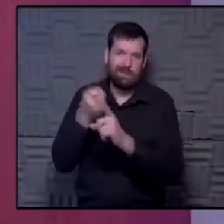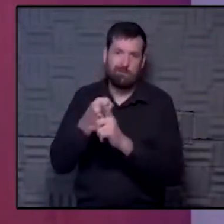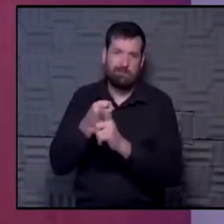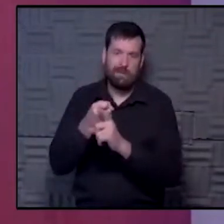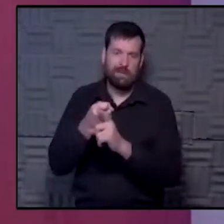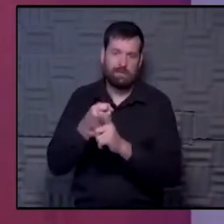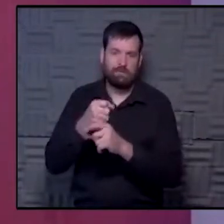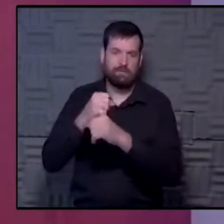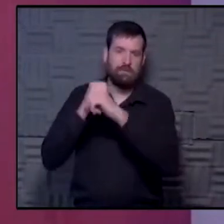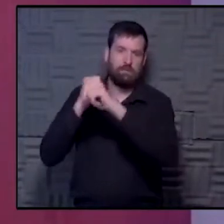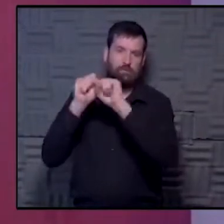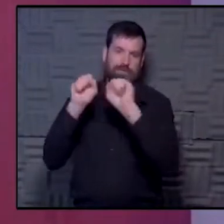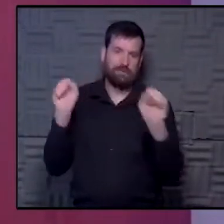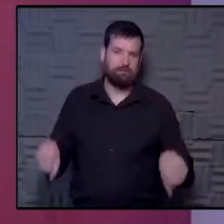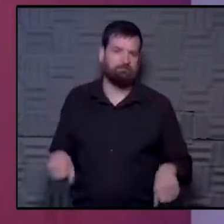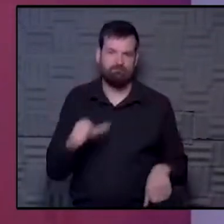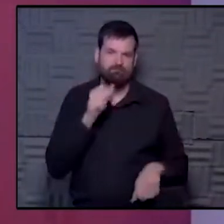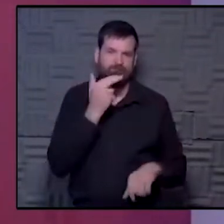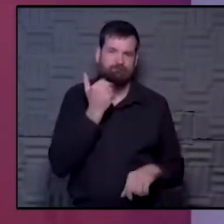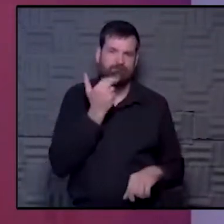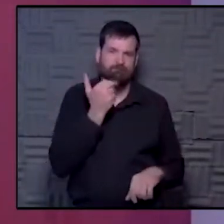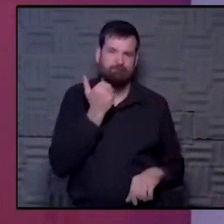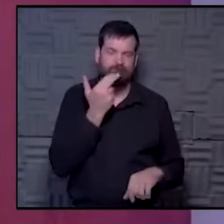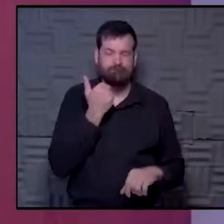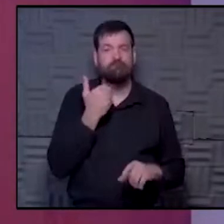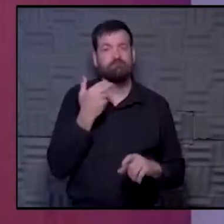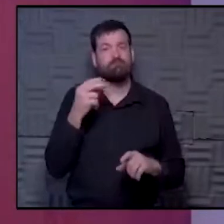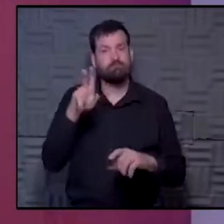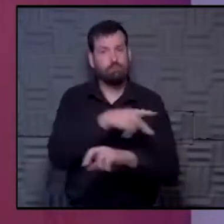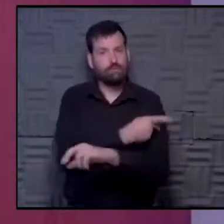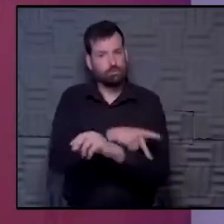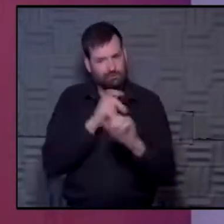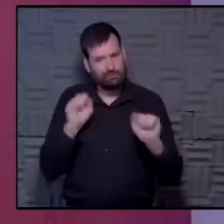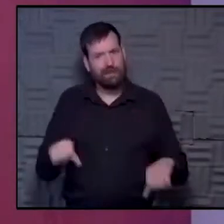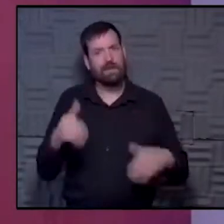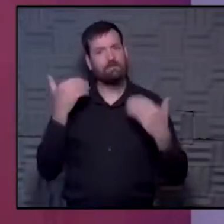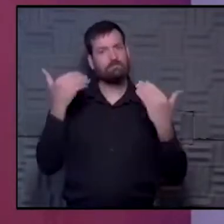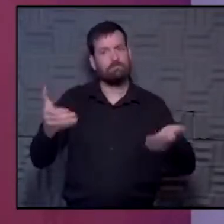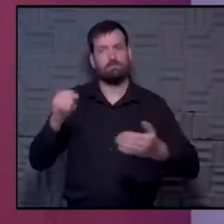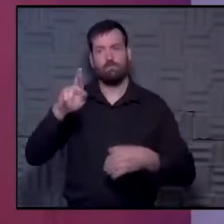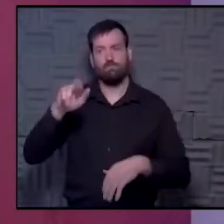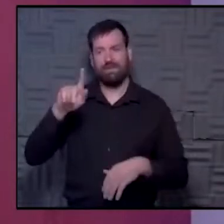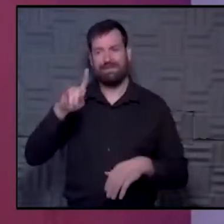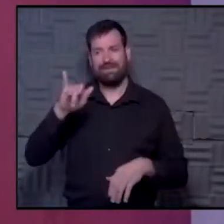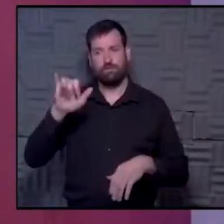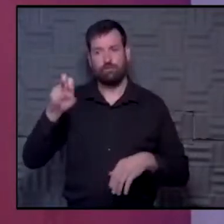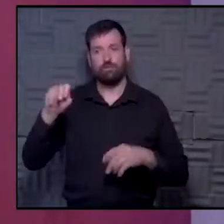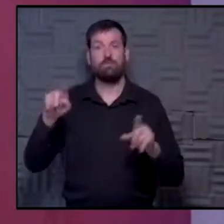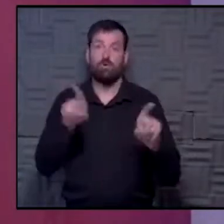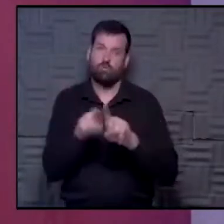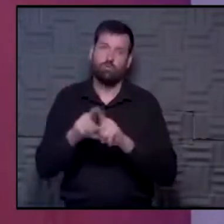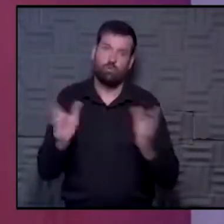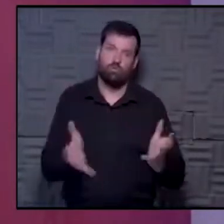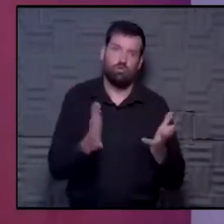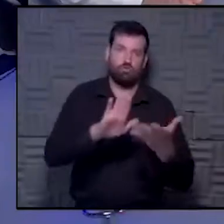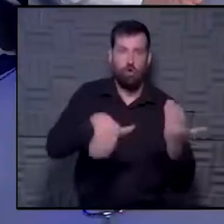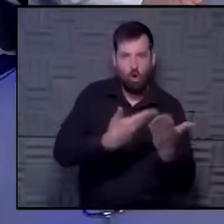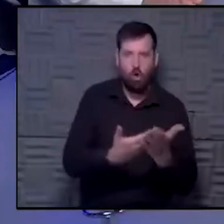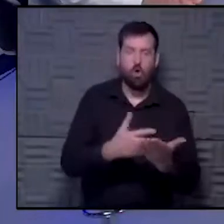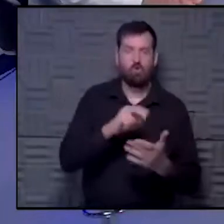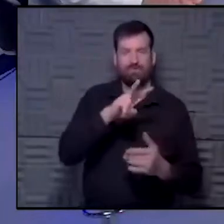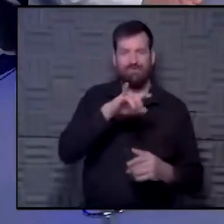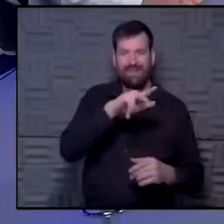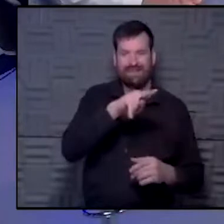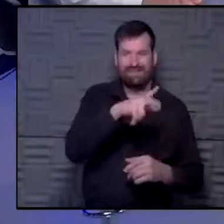And so I think that the patient should be able to proceed with radiation. We also encourage all of our patients to get the vaccine. I